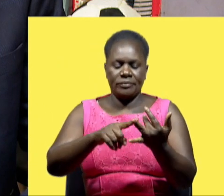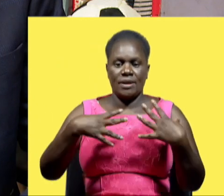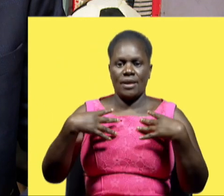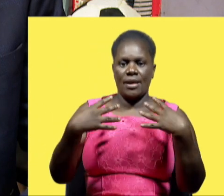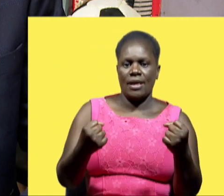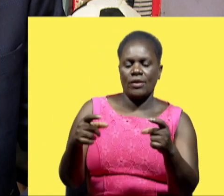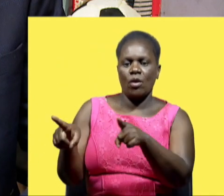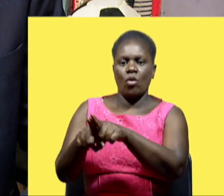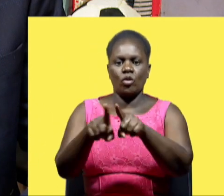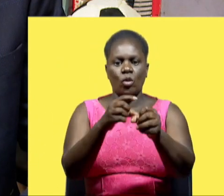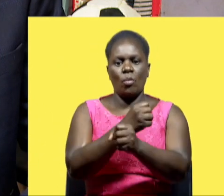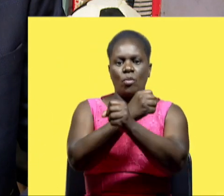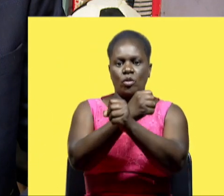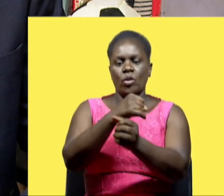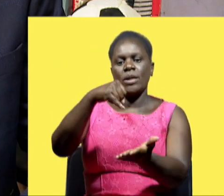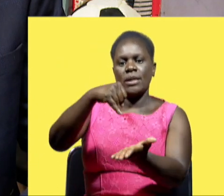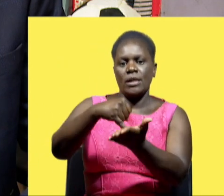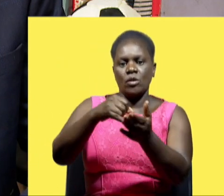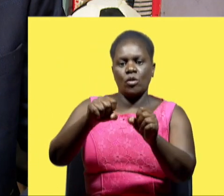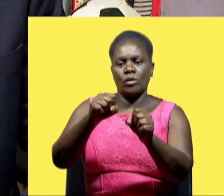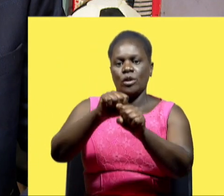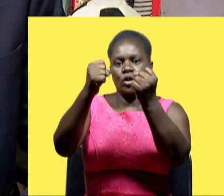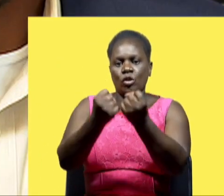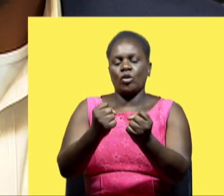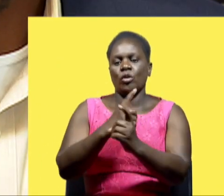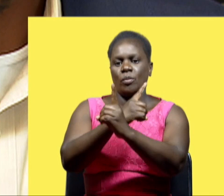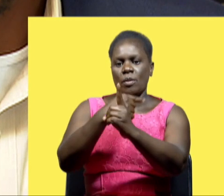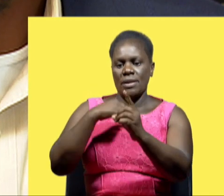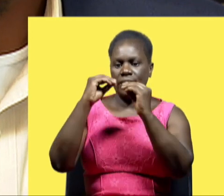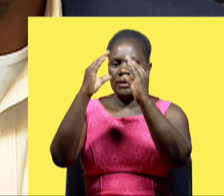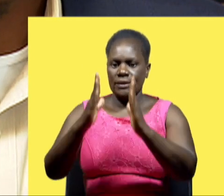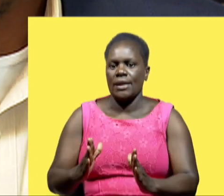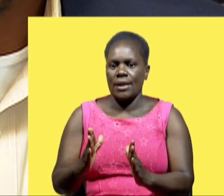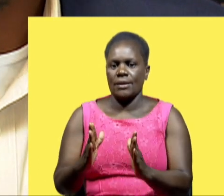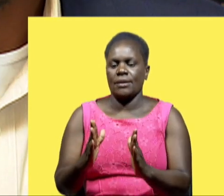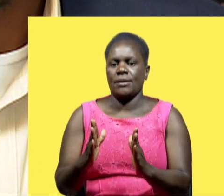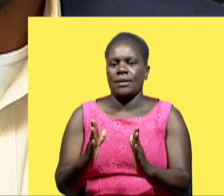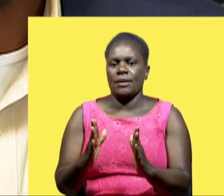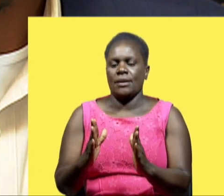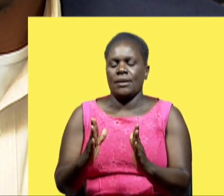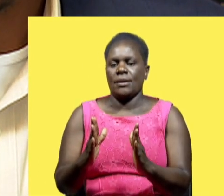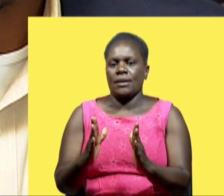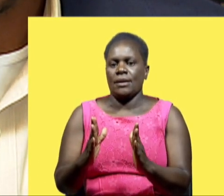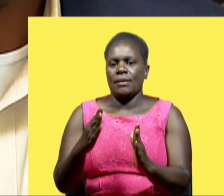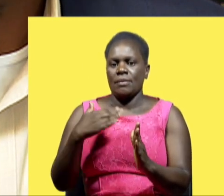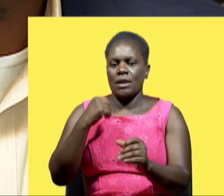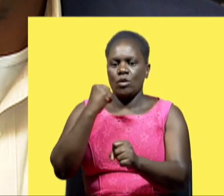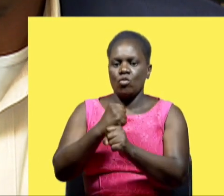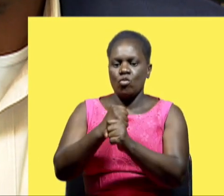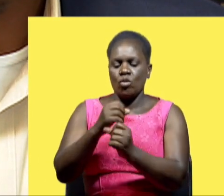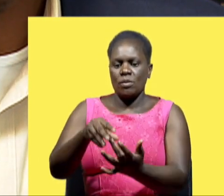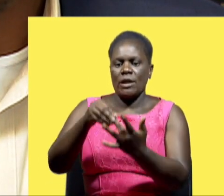and also protection which covers also social protection. I'm a trained teacher by profession having done